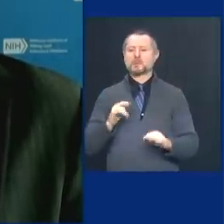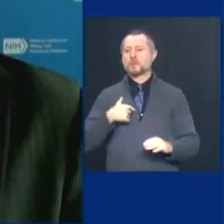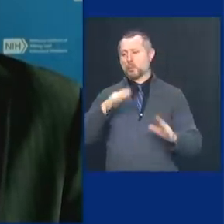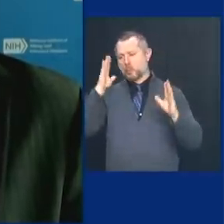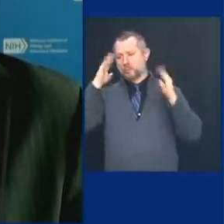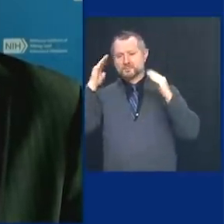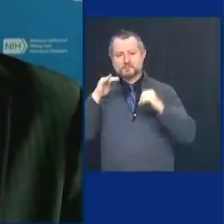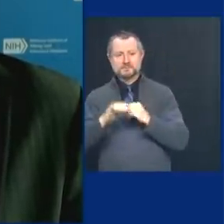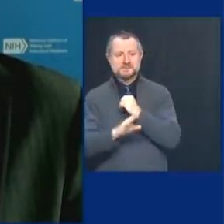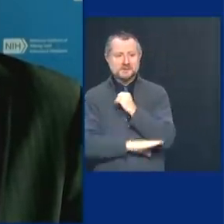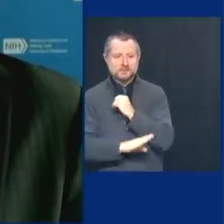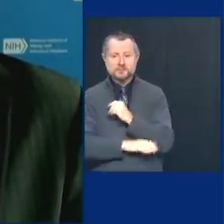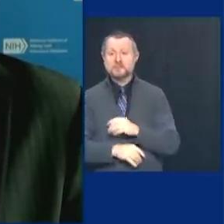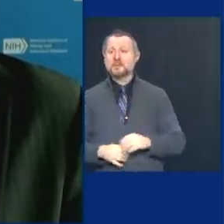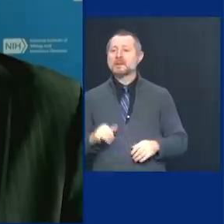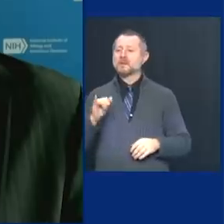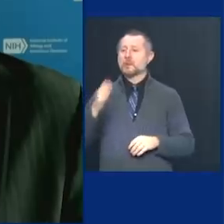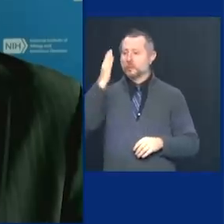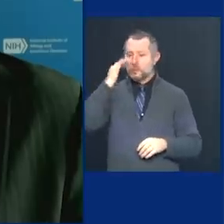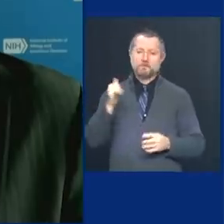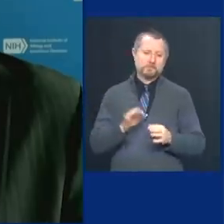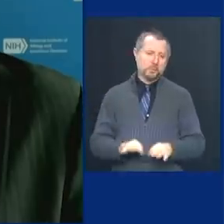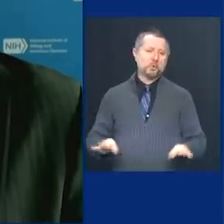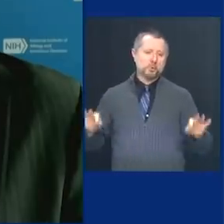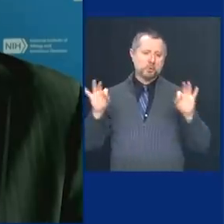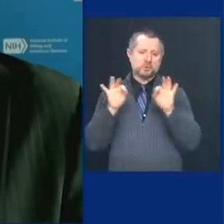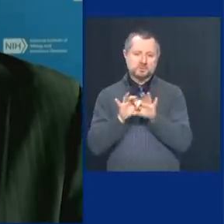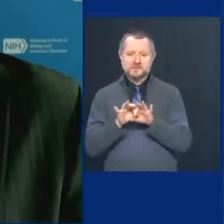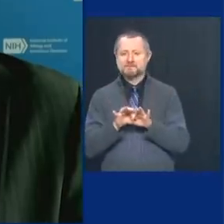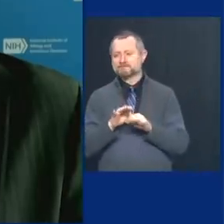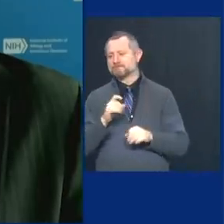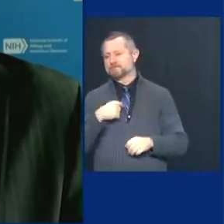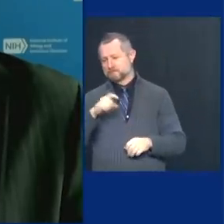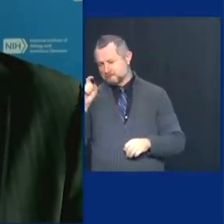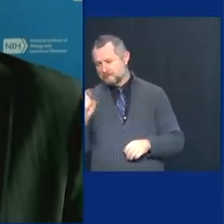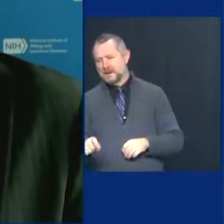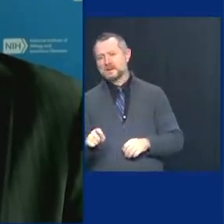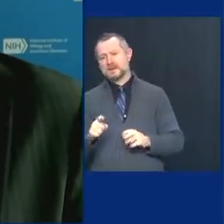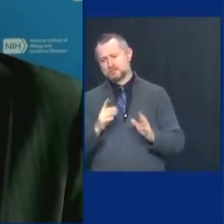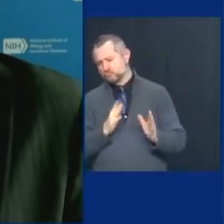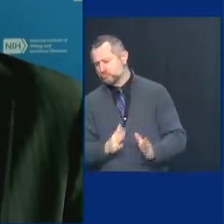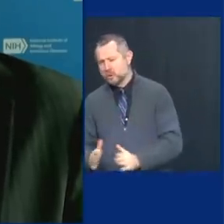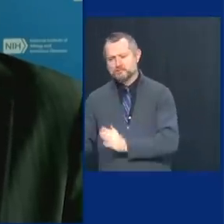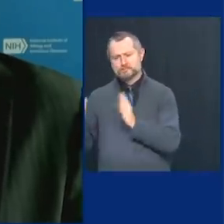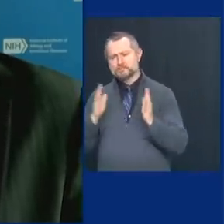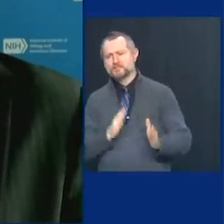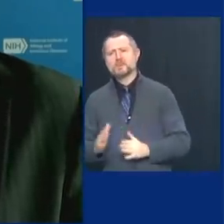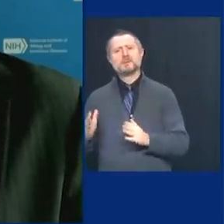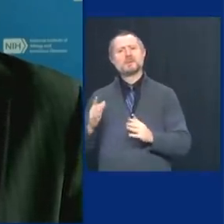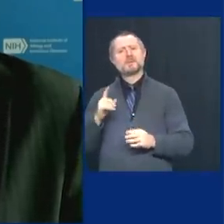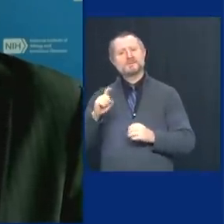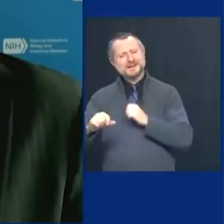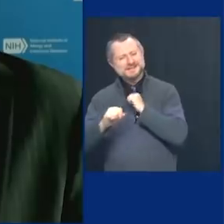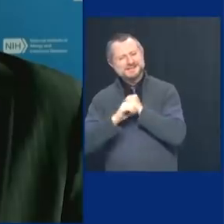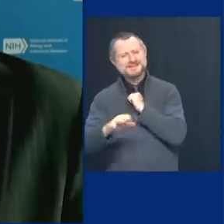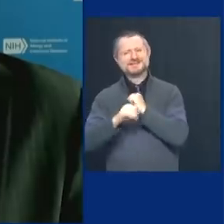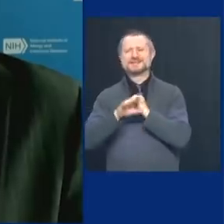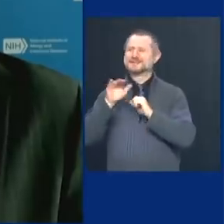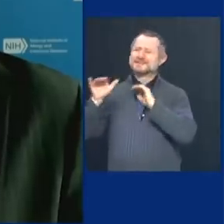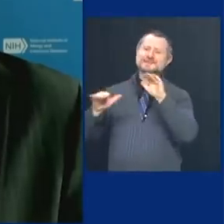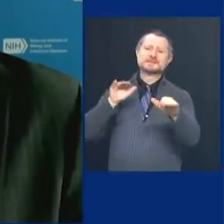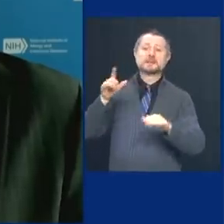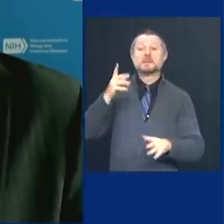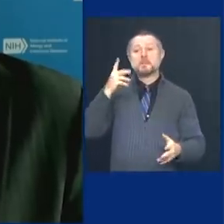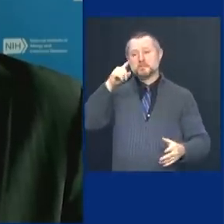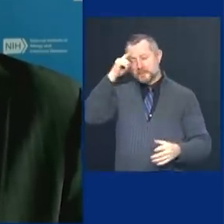reason why it's so important to extend ourselves out to the community, particularly to the black, African